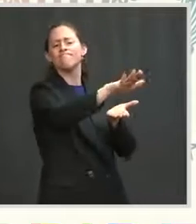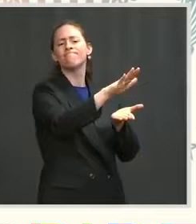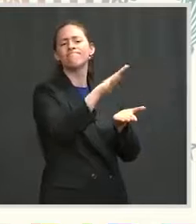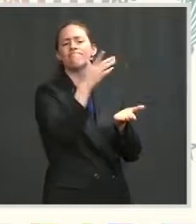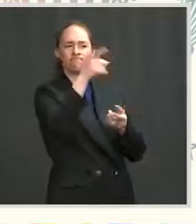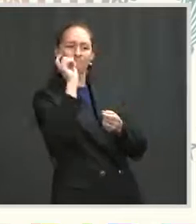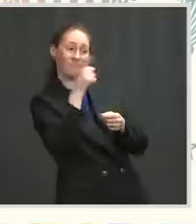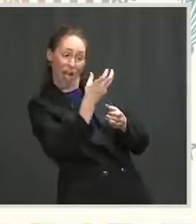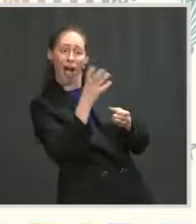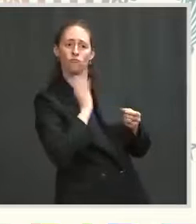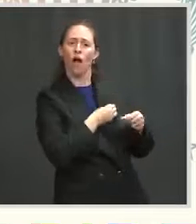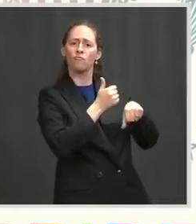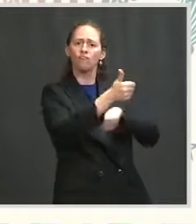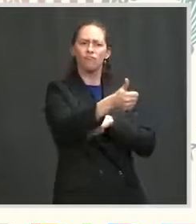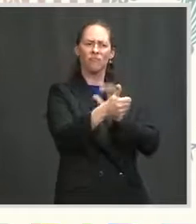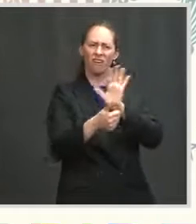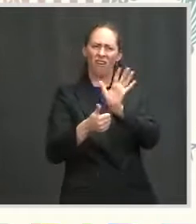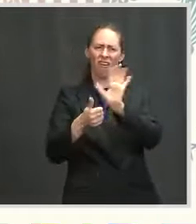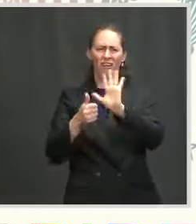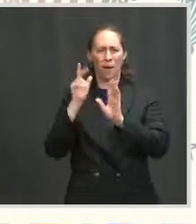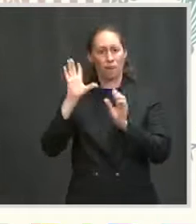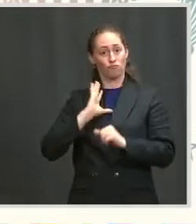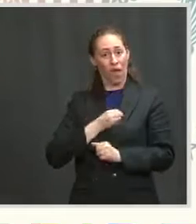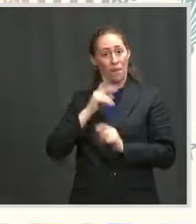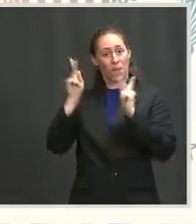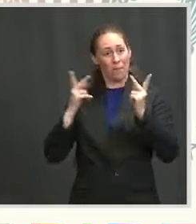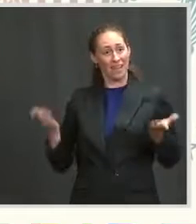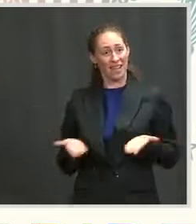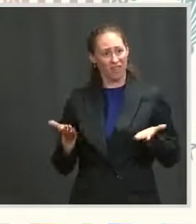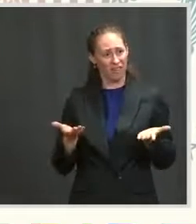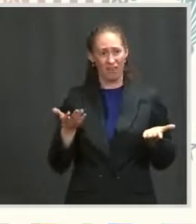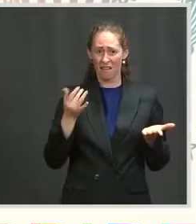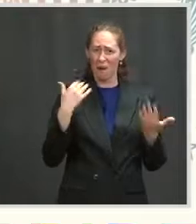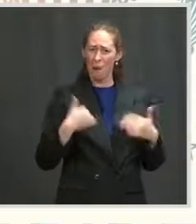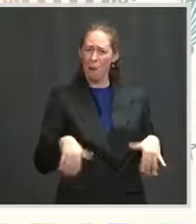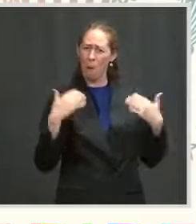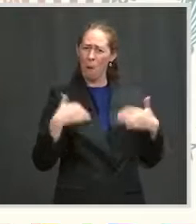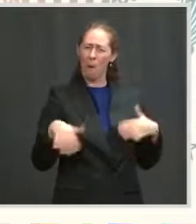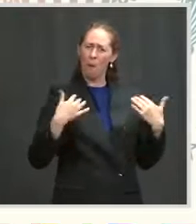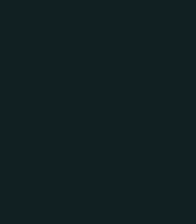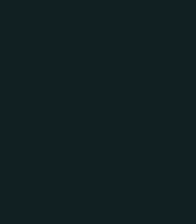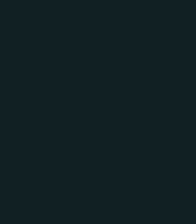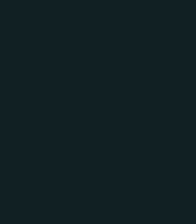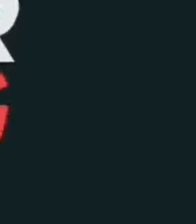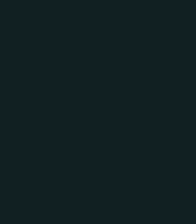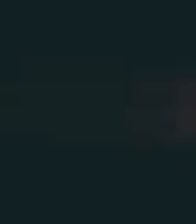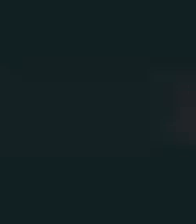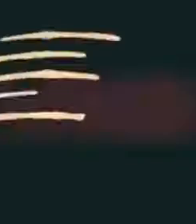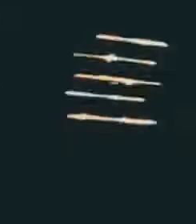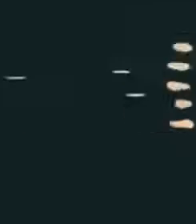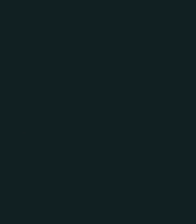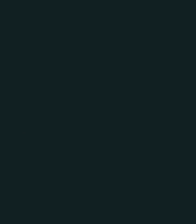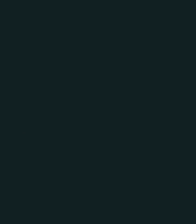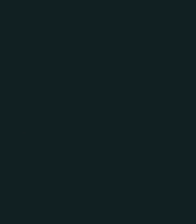Telling America that transgender people do not exist amounts to telling very real transgender people that they exist. Matter